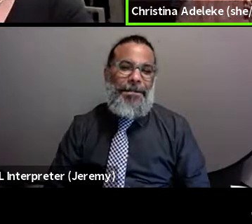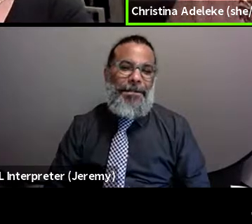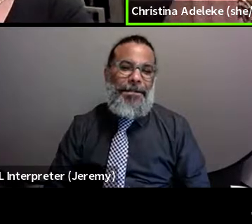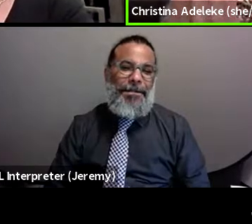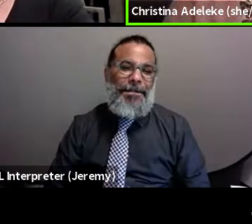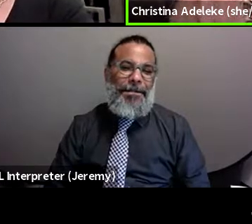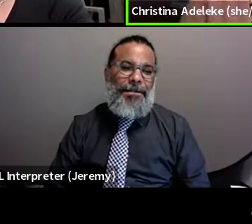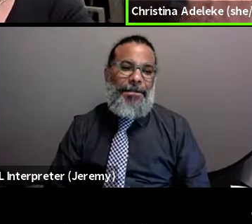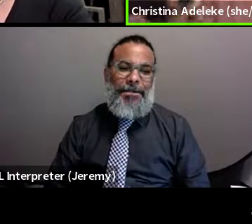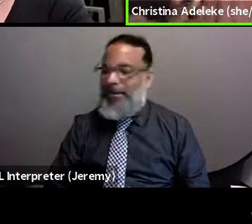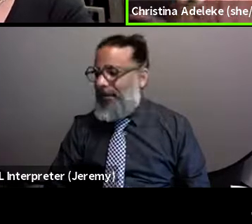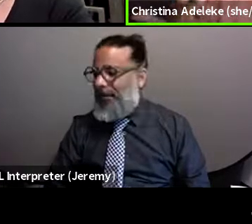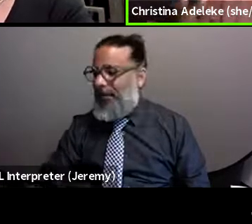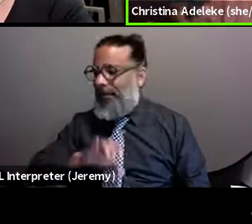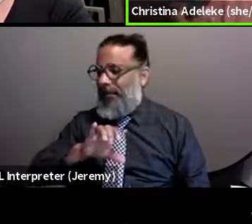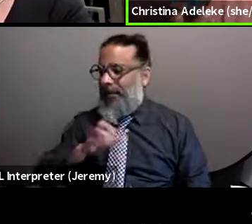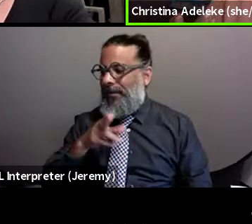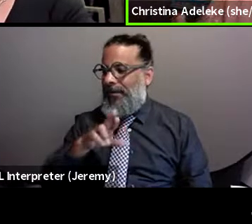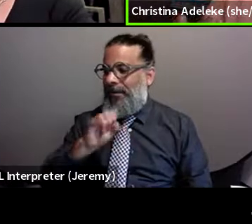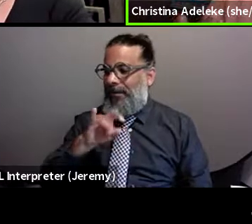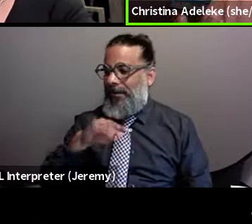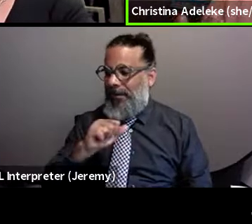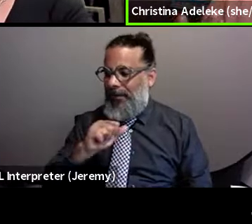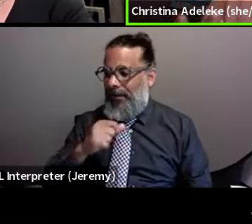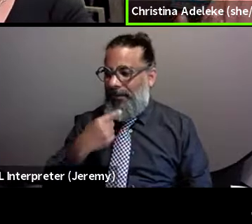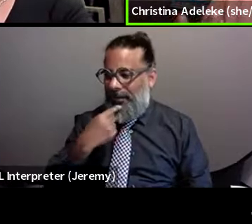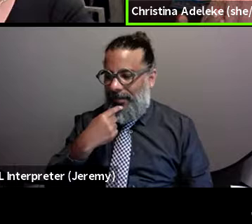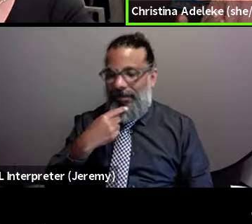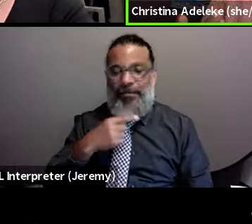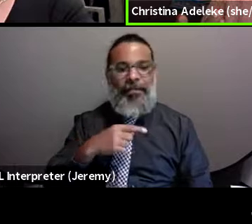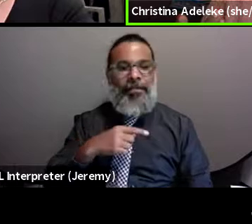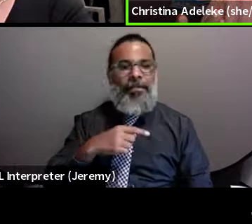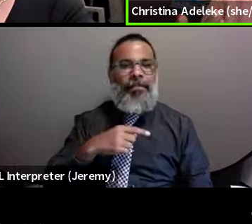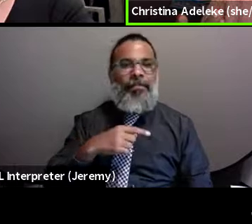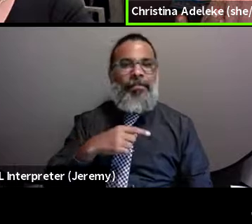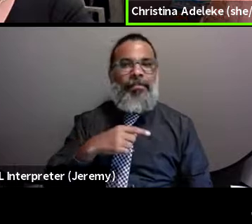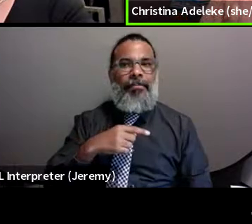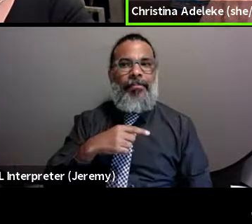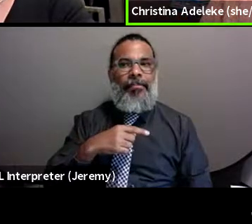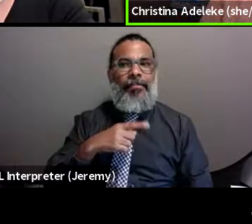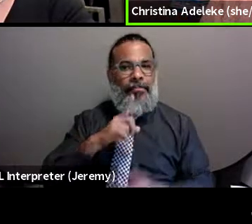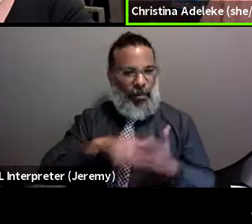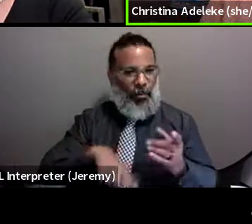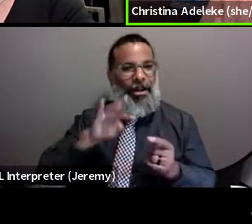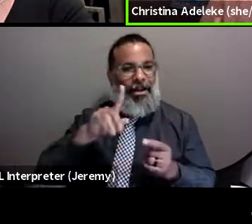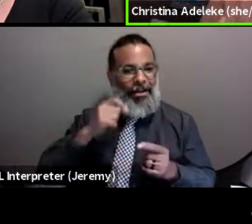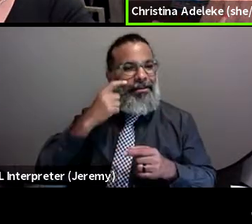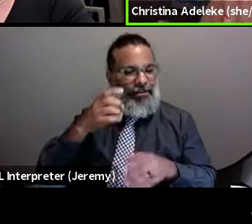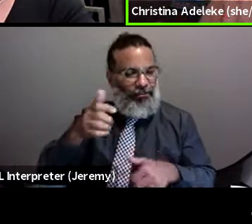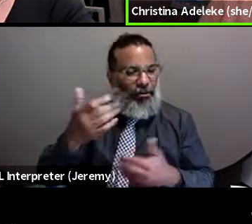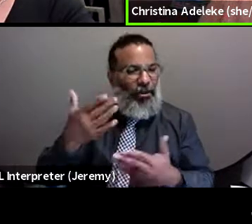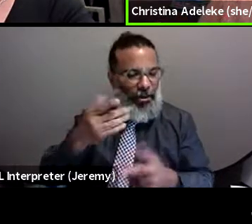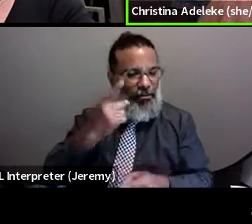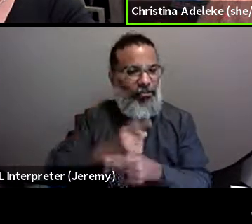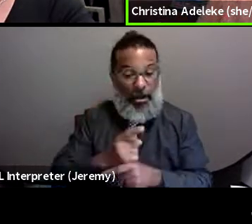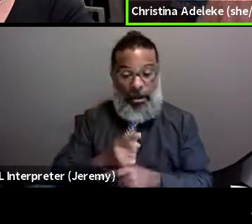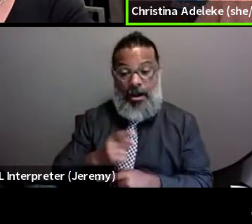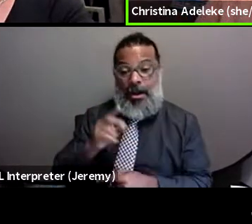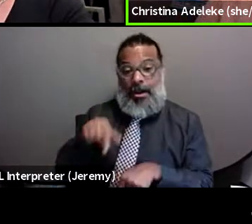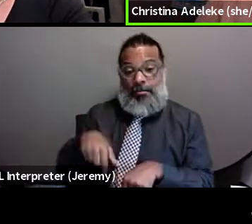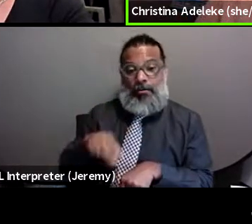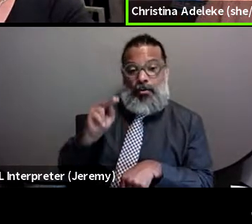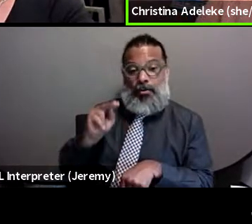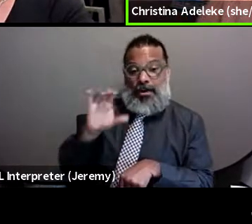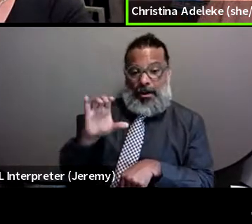Yeah, I think, you know, in addition to what Linda brought up, I think, um, you know, I've also in North Carolina, we've experienced a lot of,